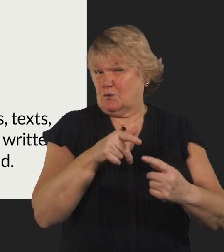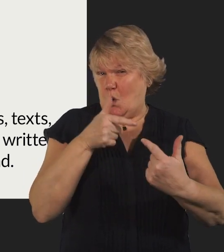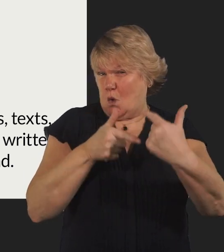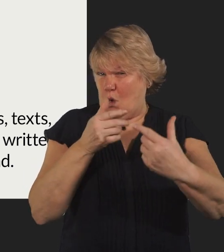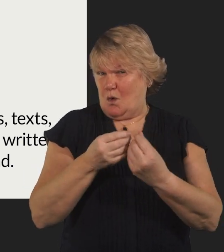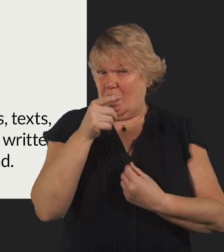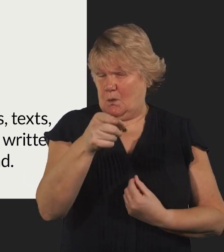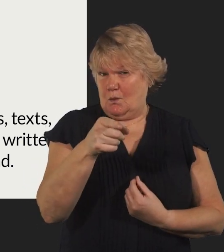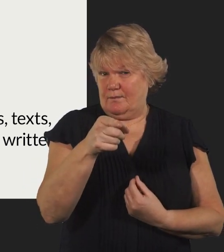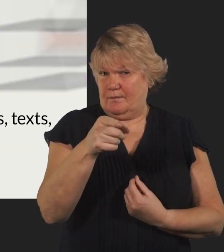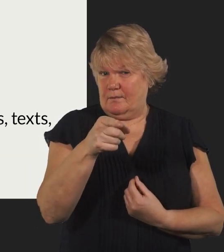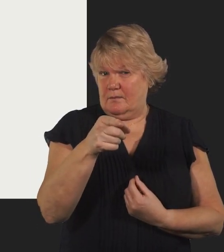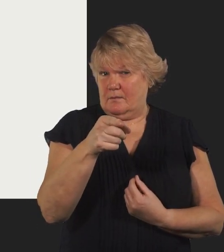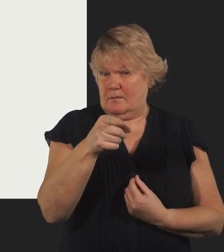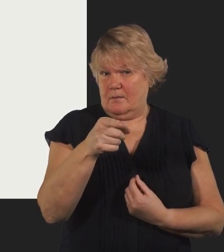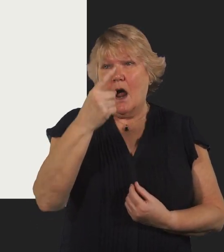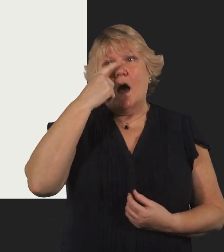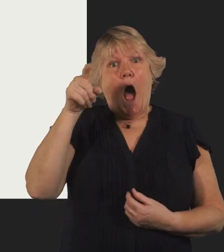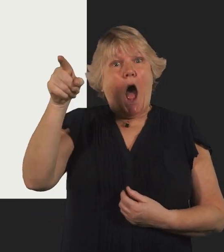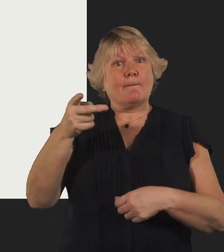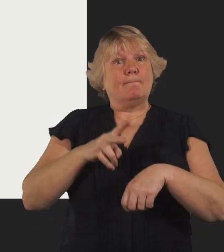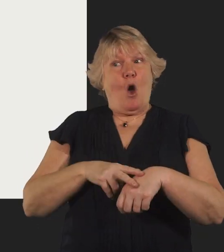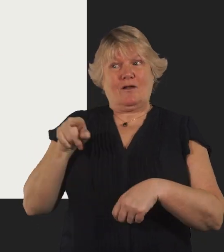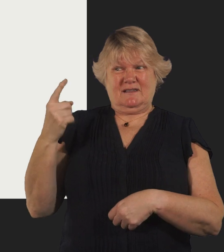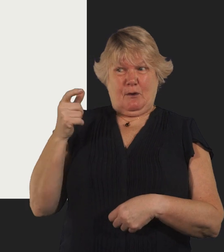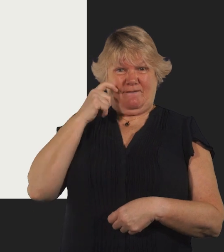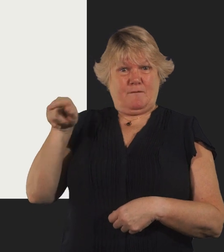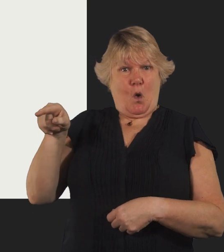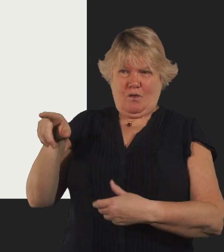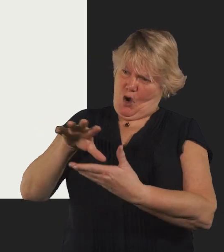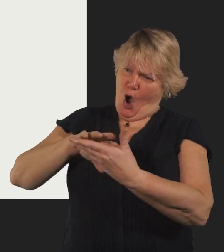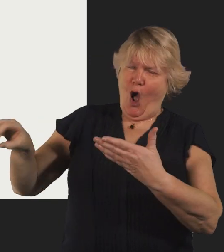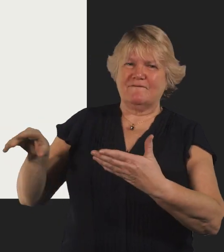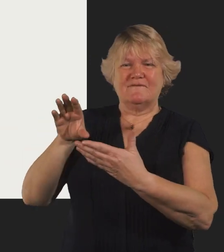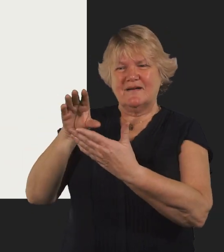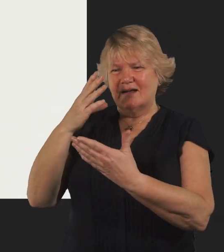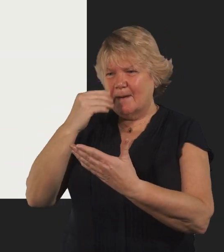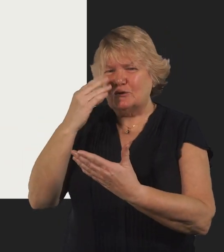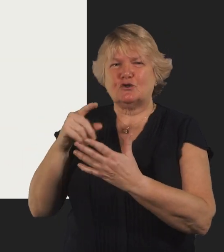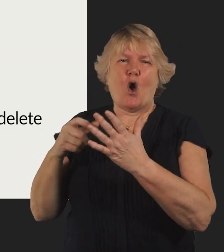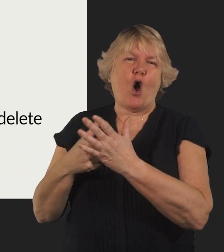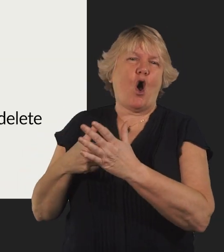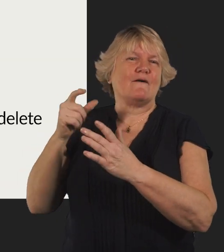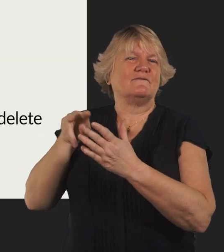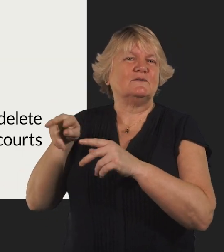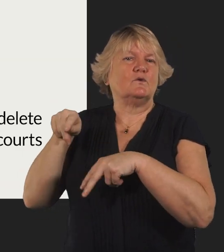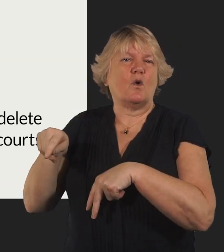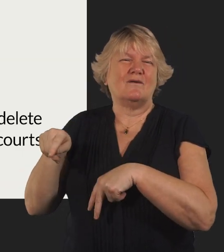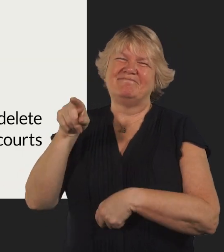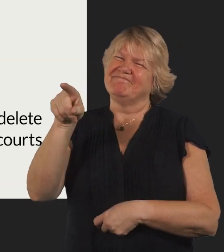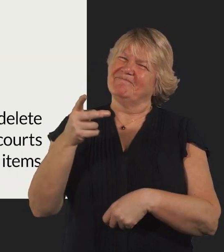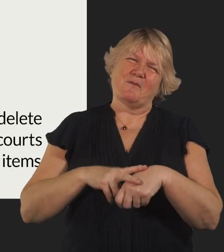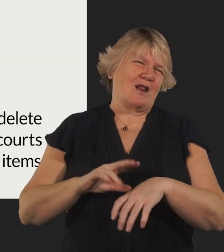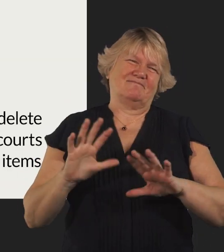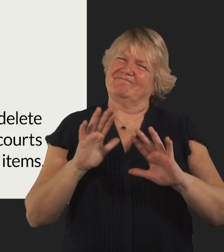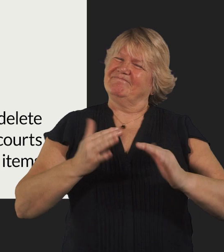interview with you instead. Can the police delete images or videos from someone's phone? No, the